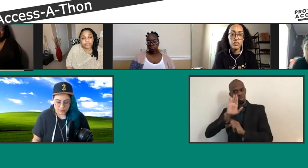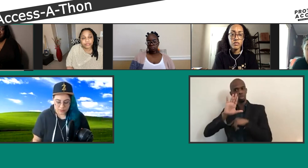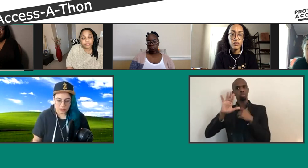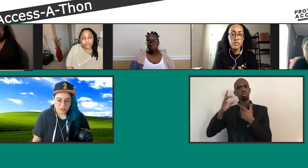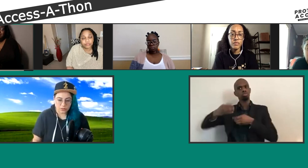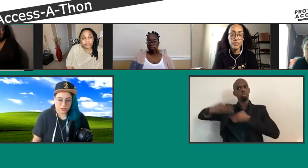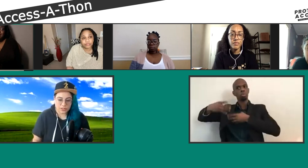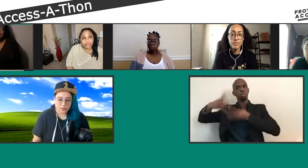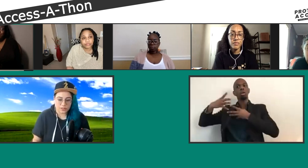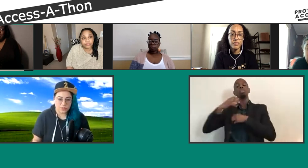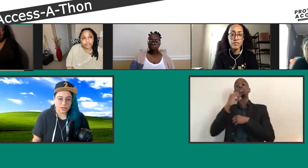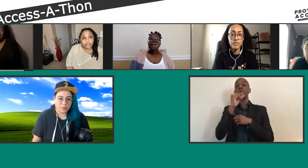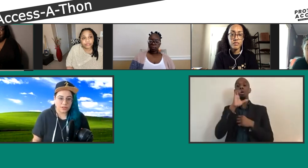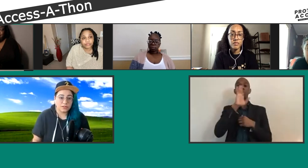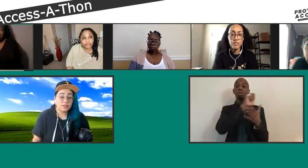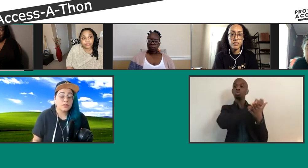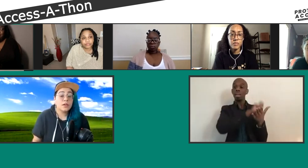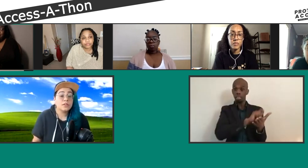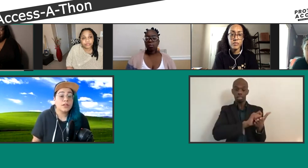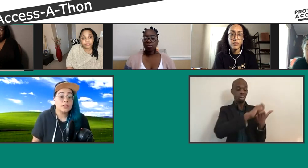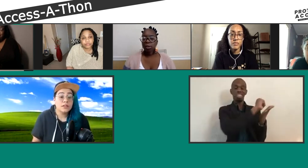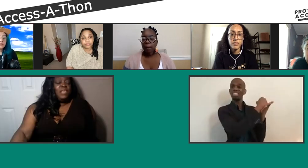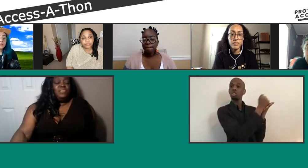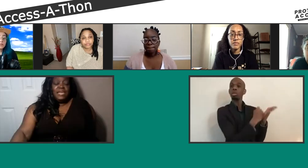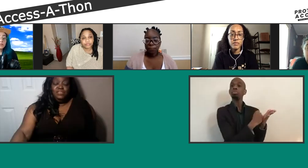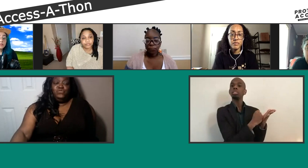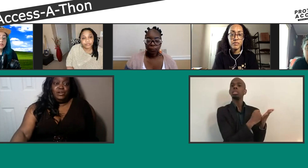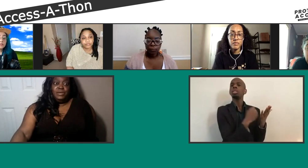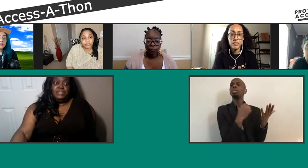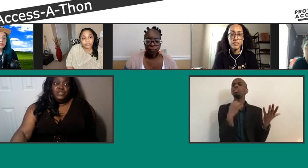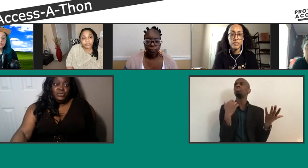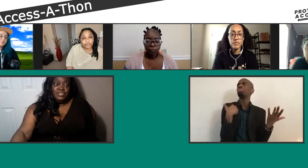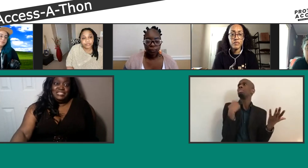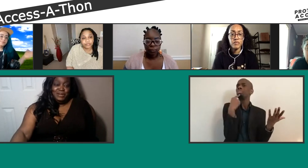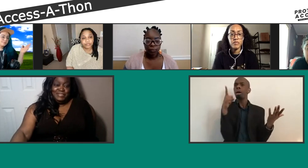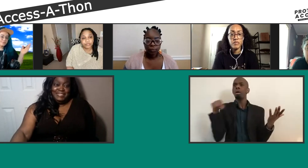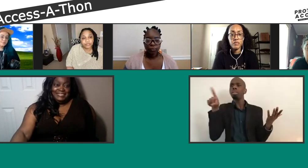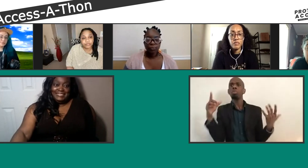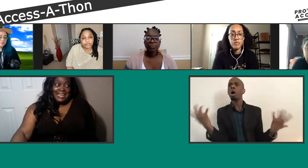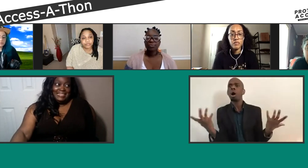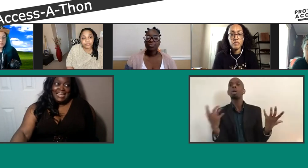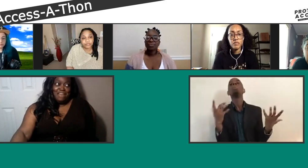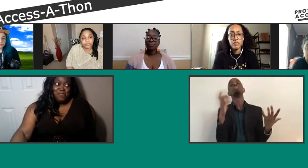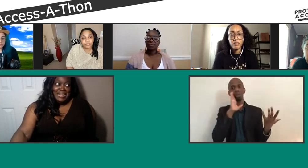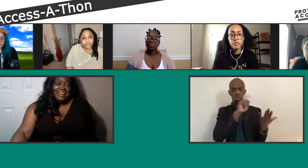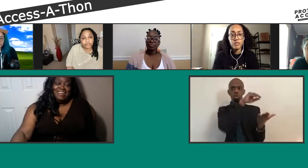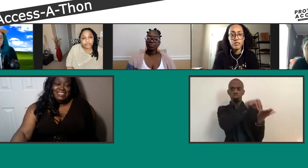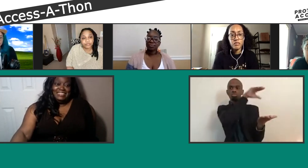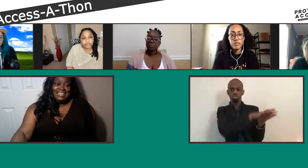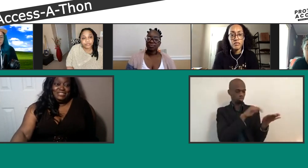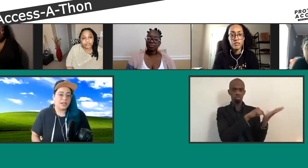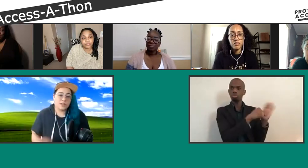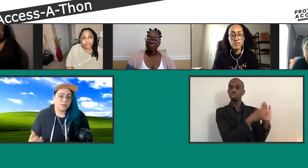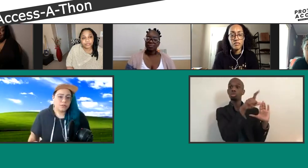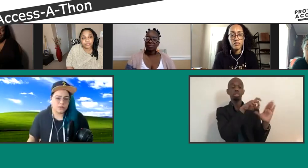And of course, Tino has been tweeting about it. I'm sorry? Thank you very much for doing the script, because I didn't have one at all.